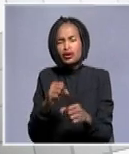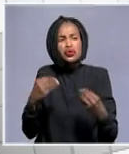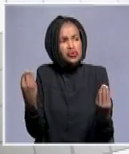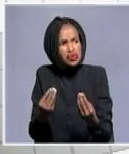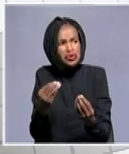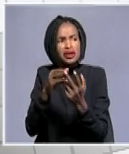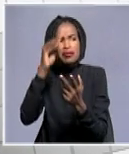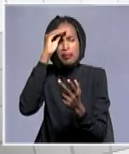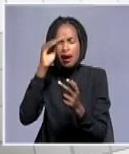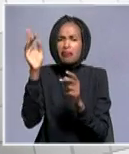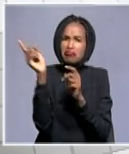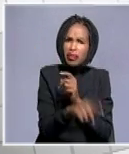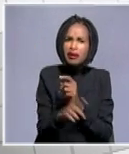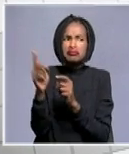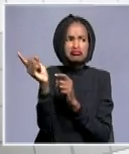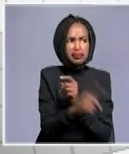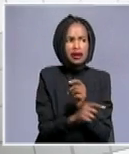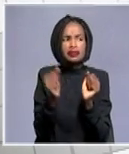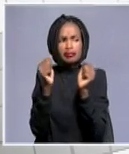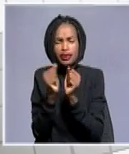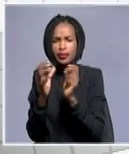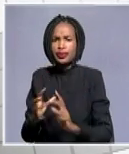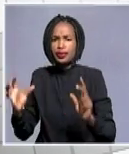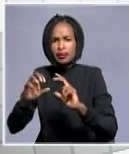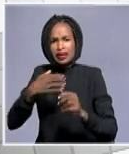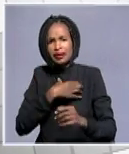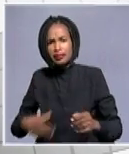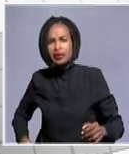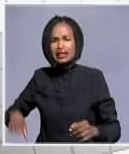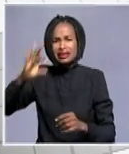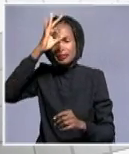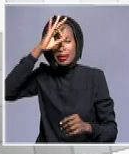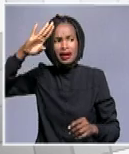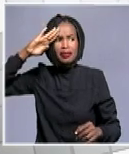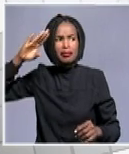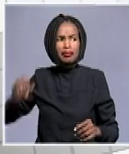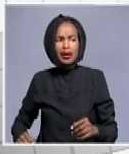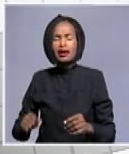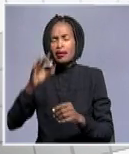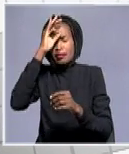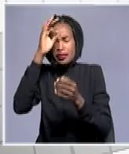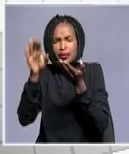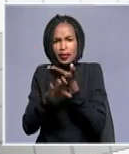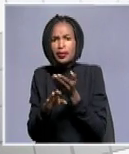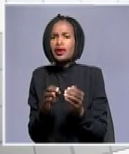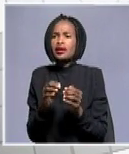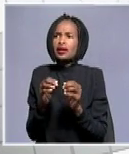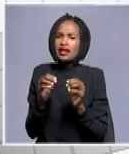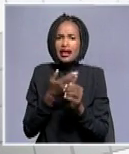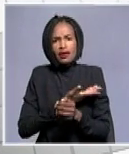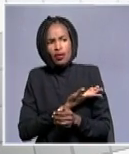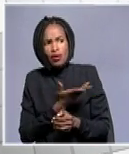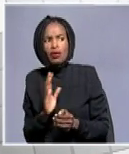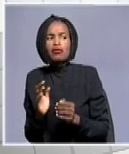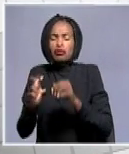So I'm sure they, as well as the first couple, the armed forces, protocol people, all of them are looking forward to have